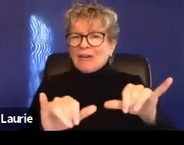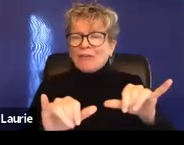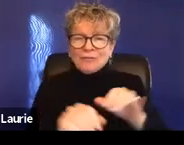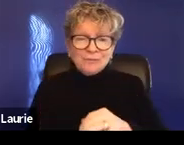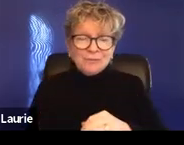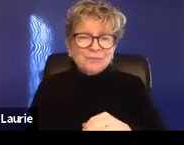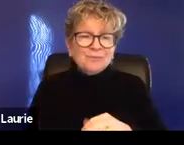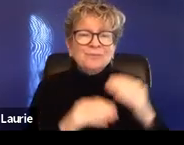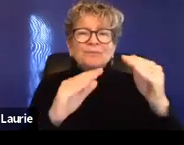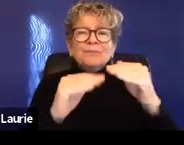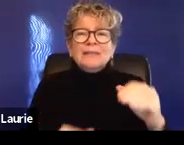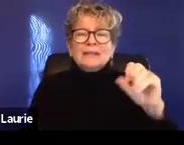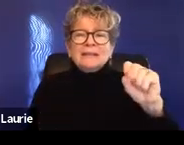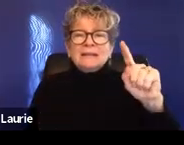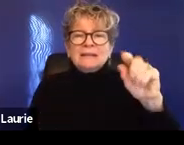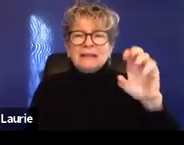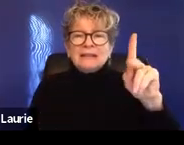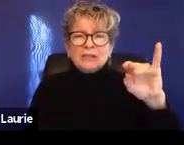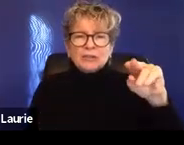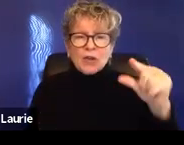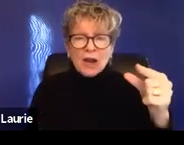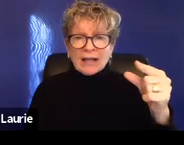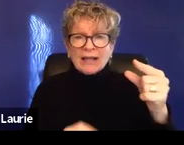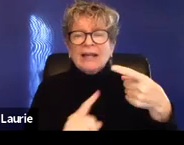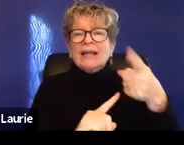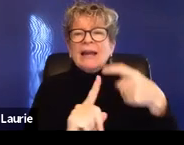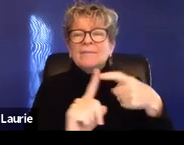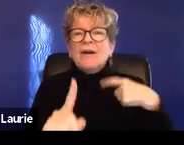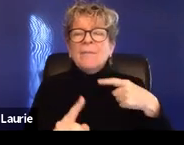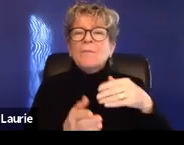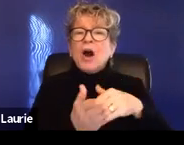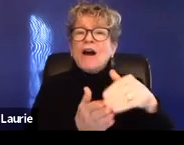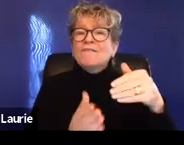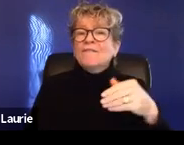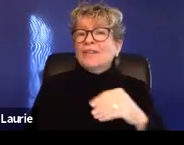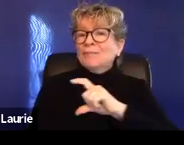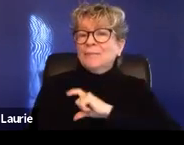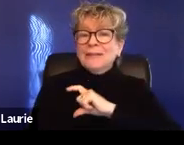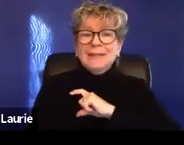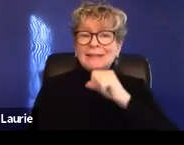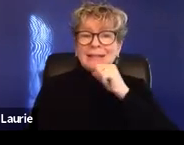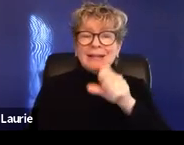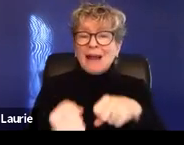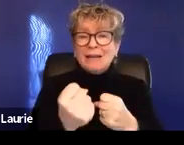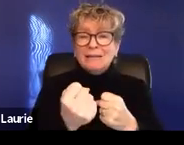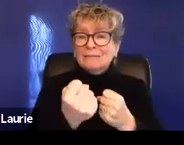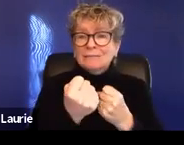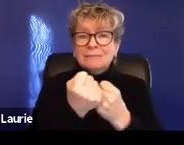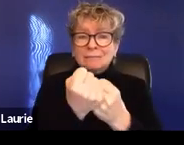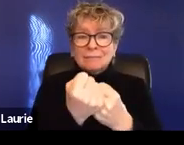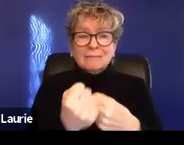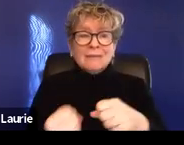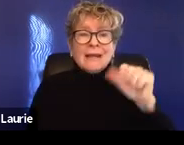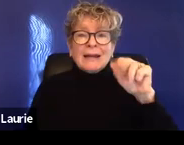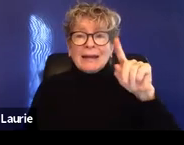the stalking order actually came out of the fact that often law enforcement did not enforce anti-erastment orders. And then